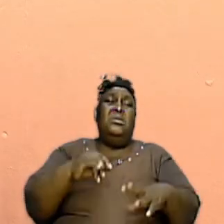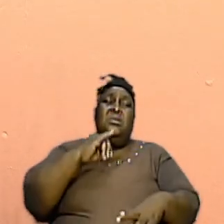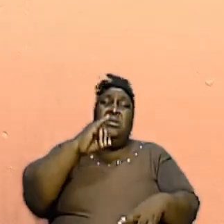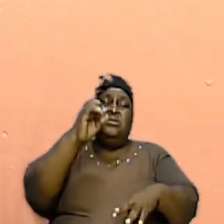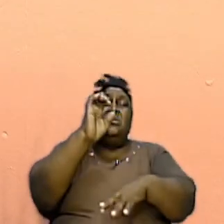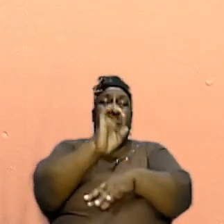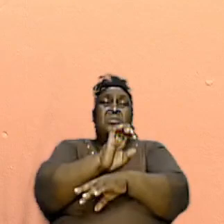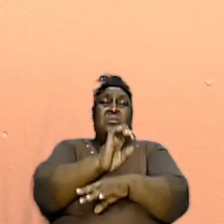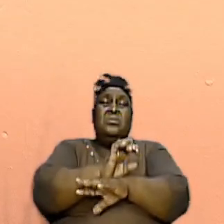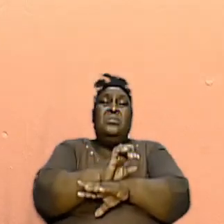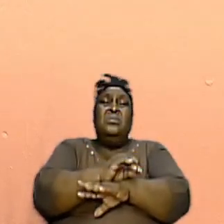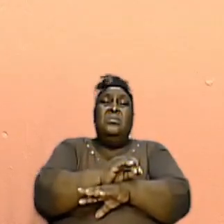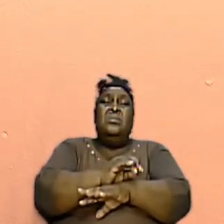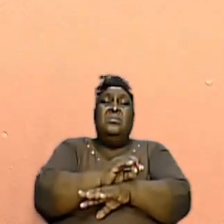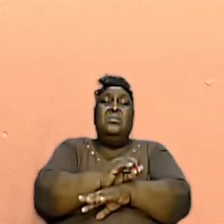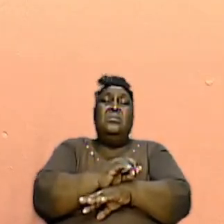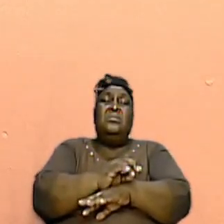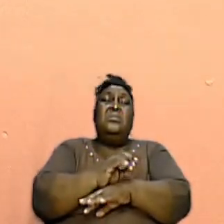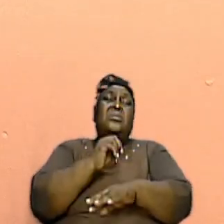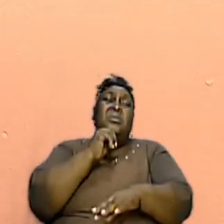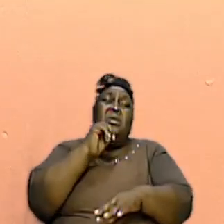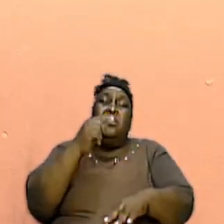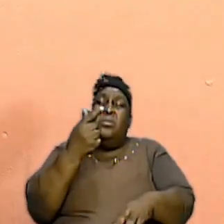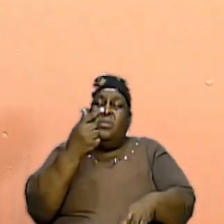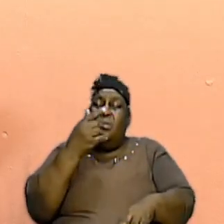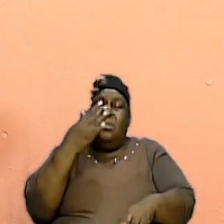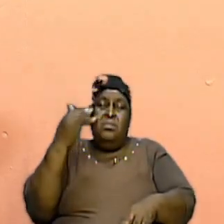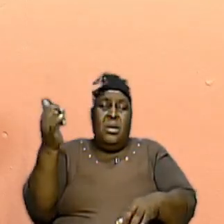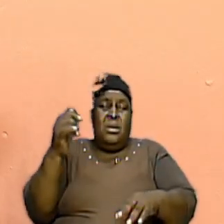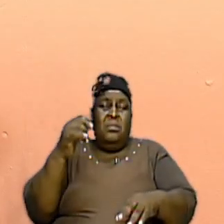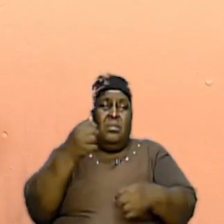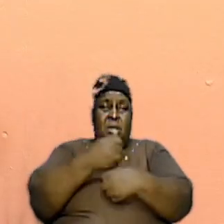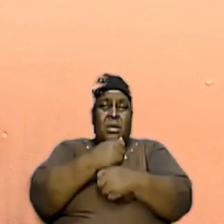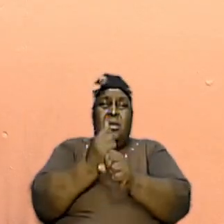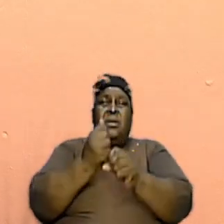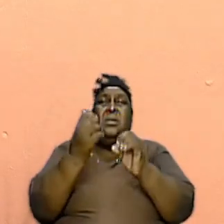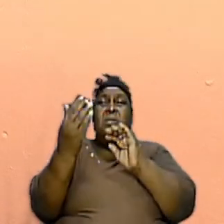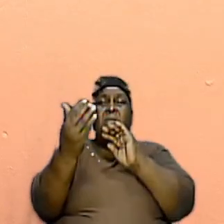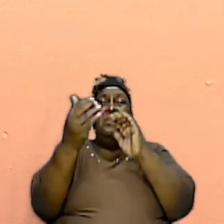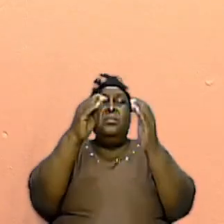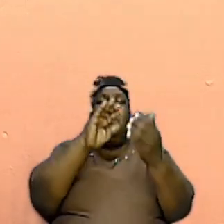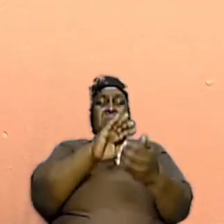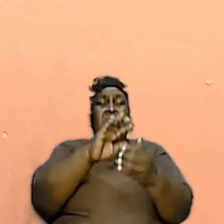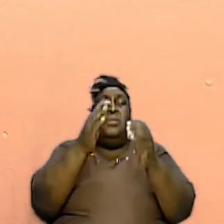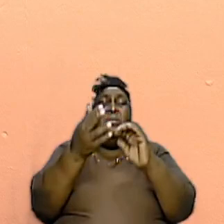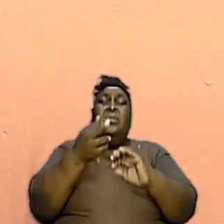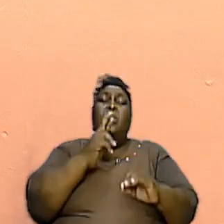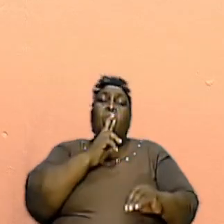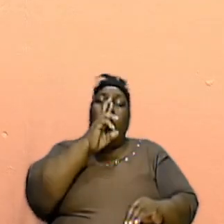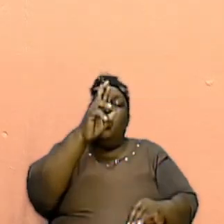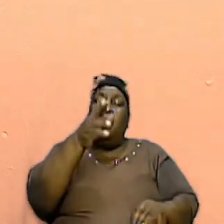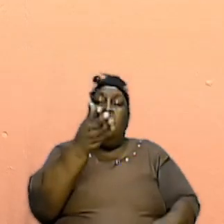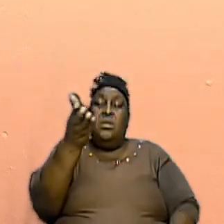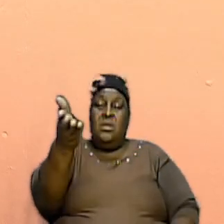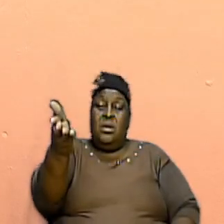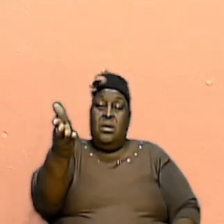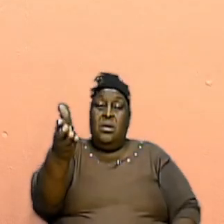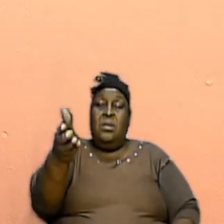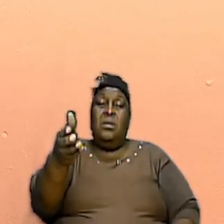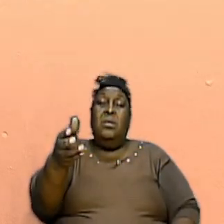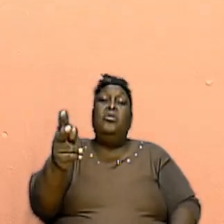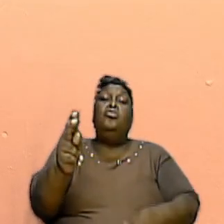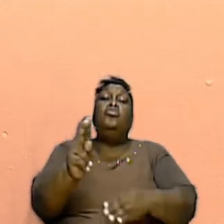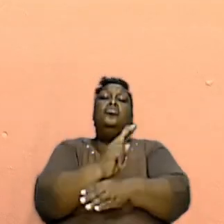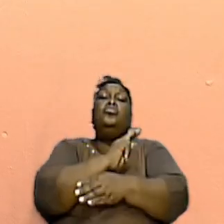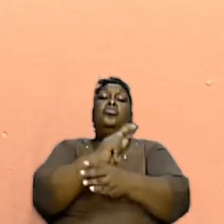back it up not only by making comparisons that are real, that are there, but I will use